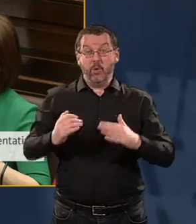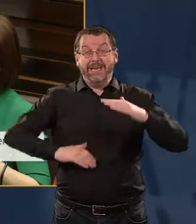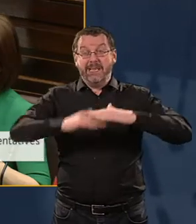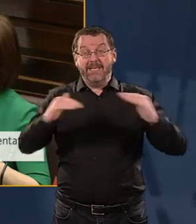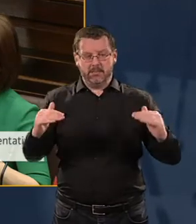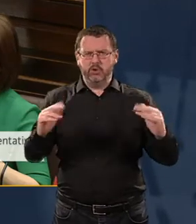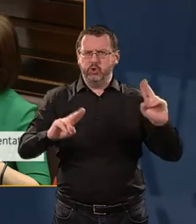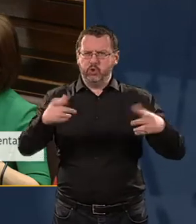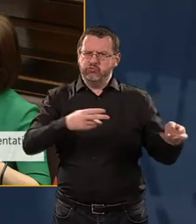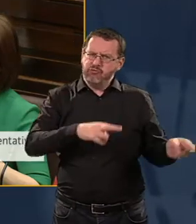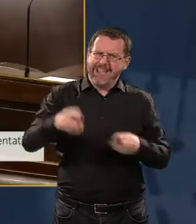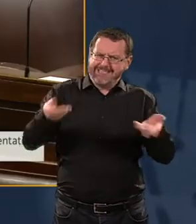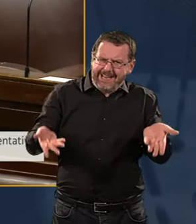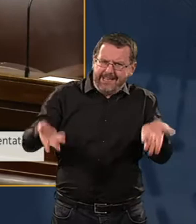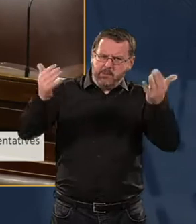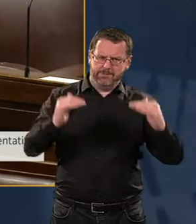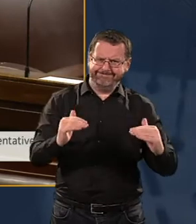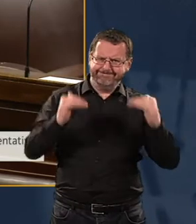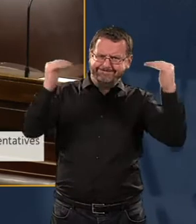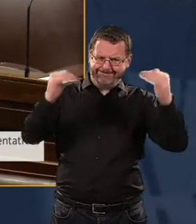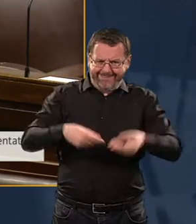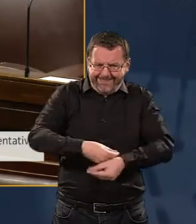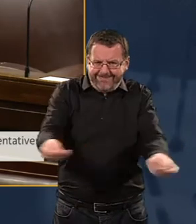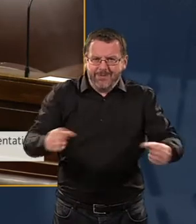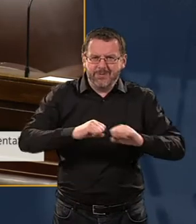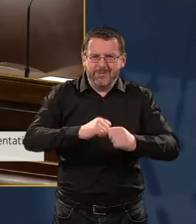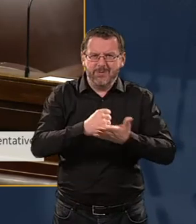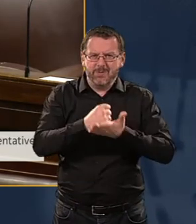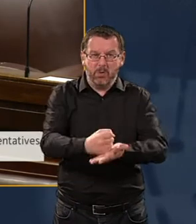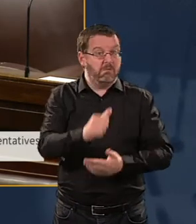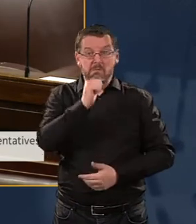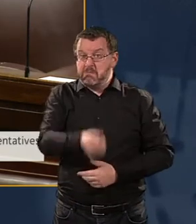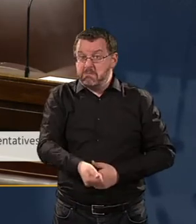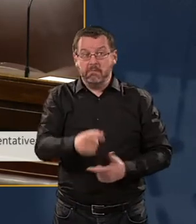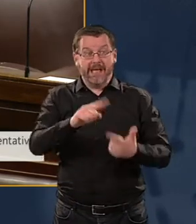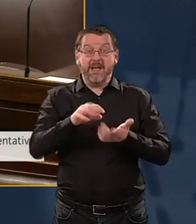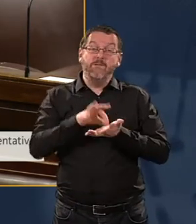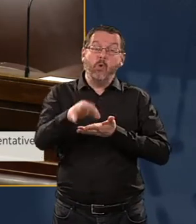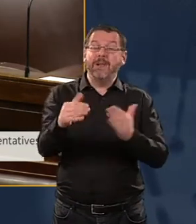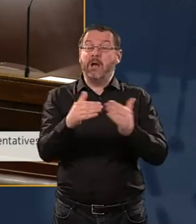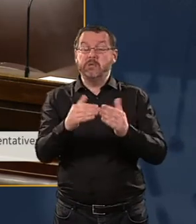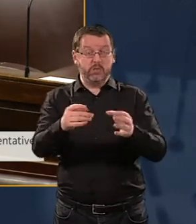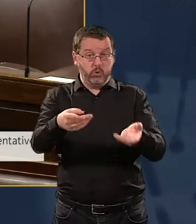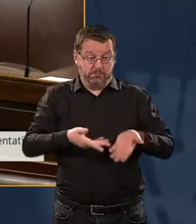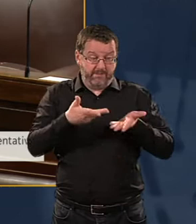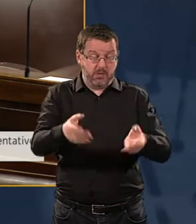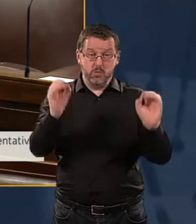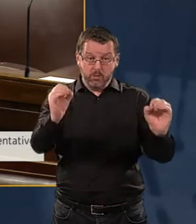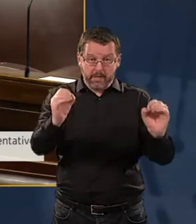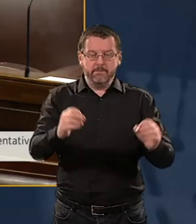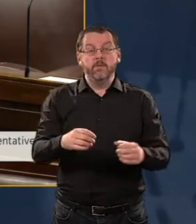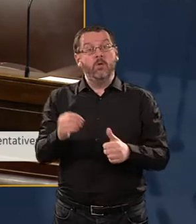to give them social housing support and you provide no affordable housing. And then there's another cohort,